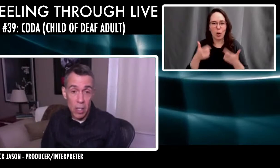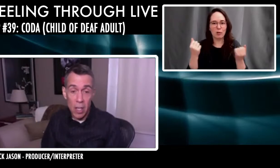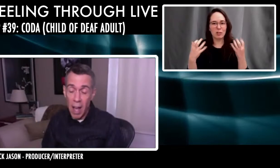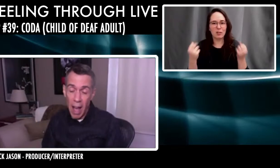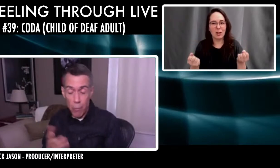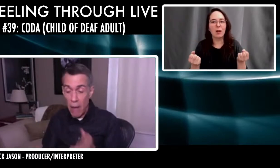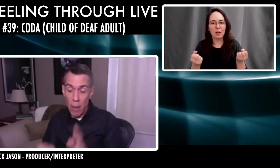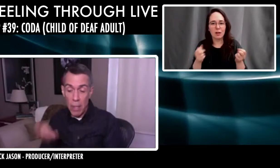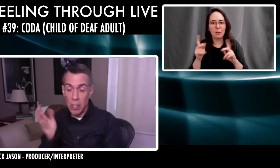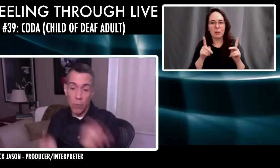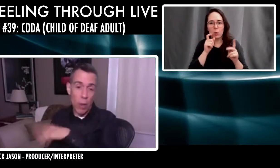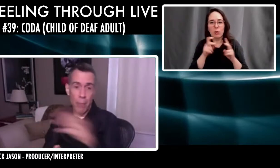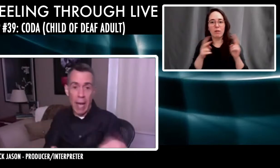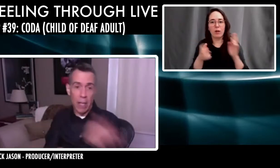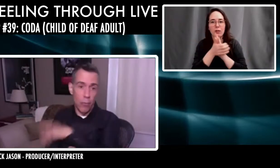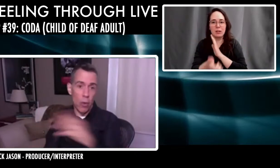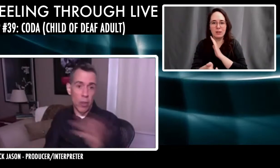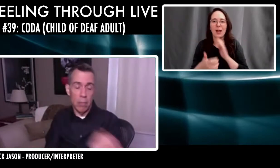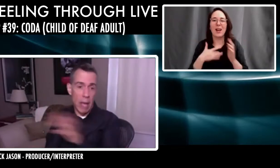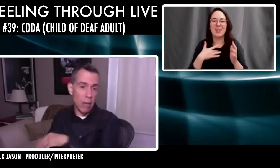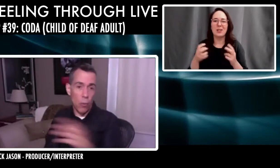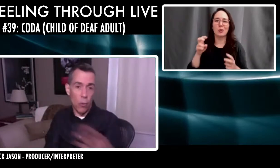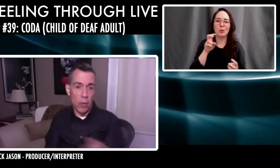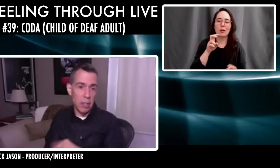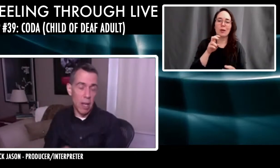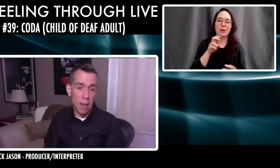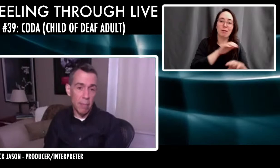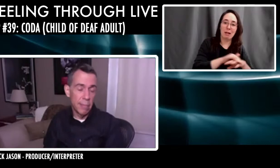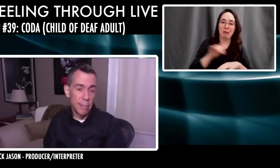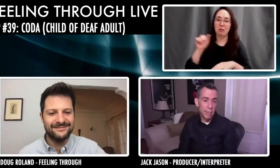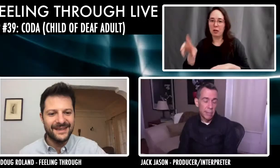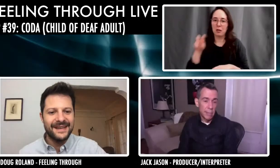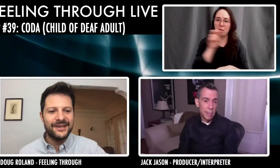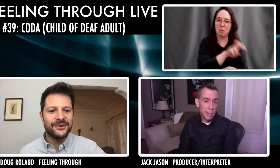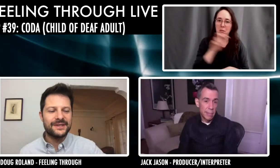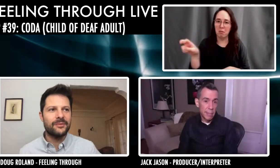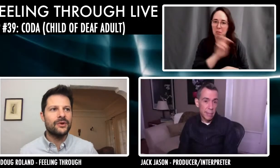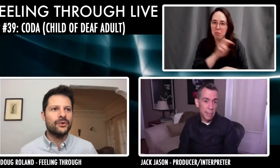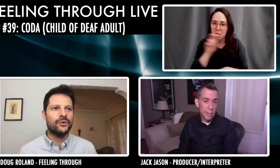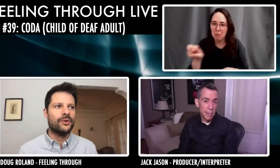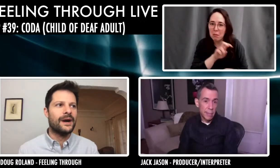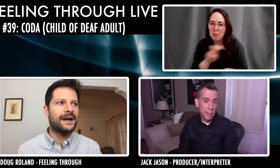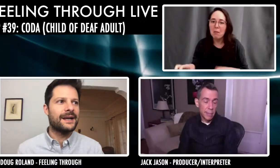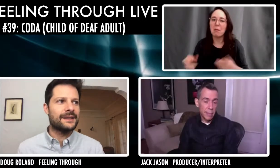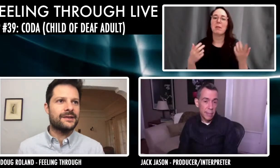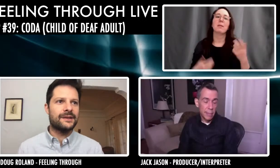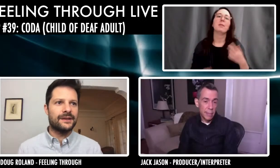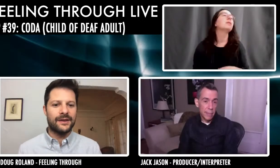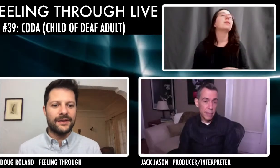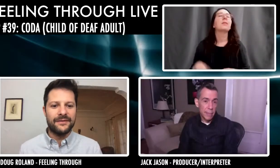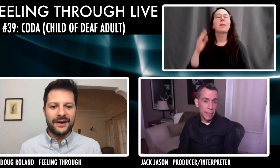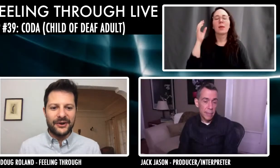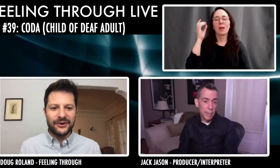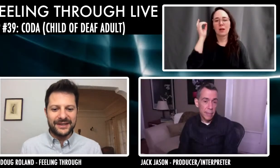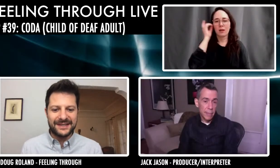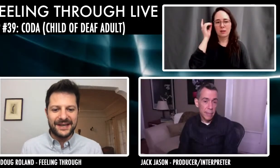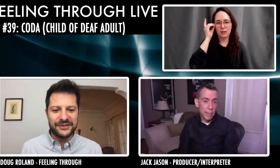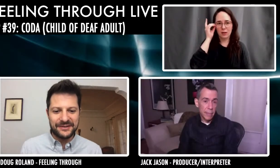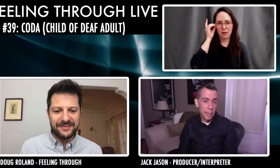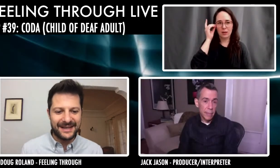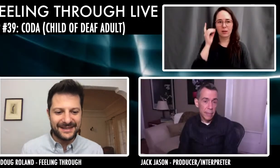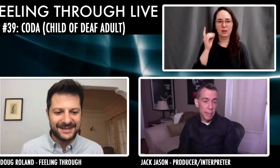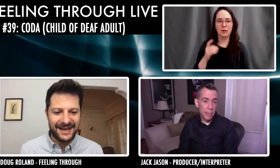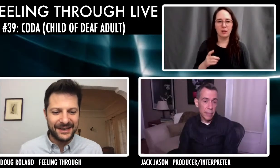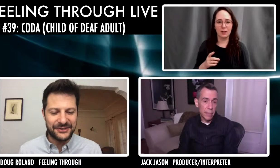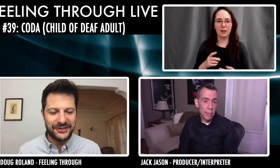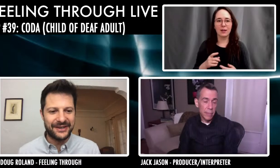I love to watch it. I, I find myself going back and forth and back and forth all the time. You know, as someone who is in the very early stages